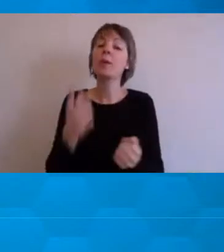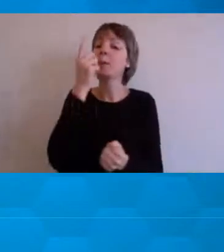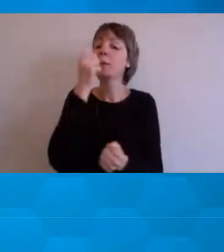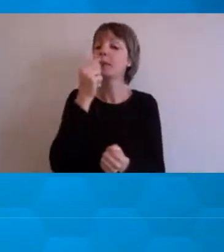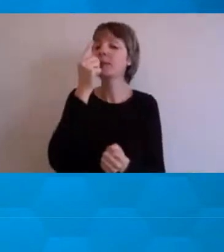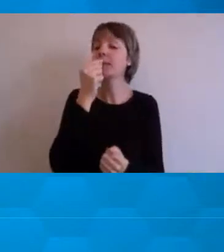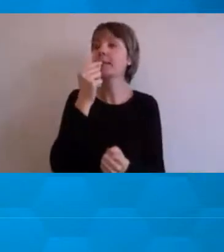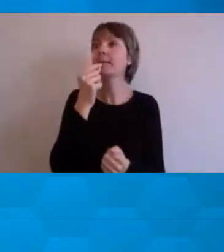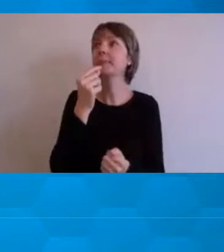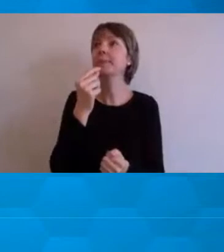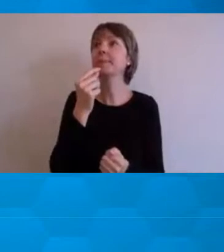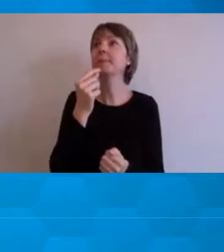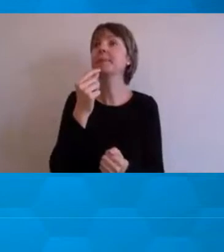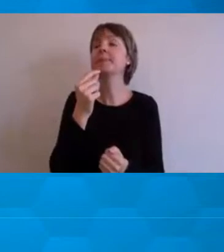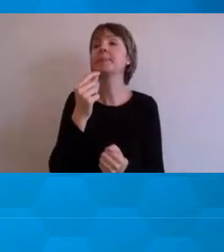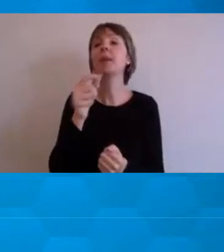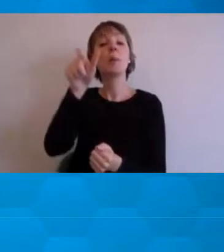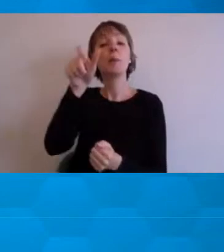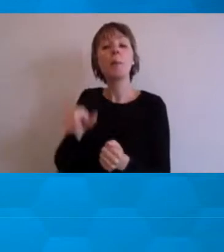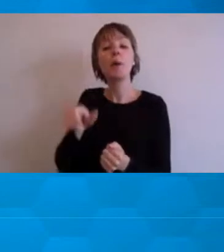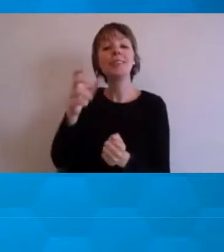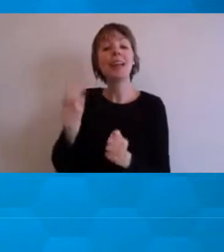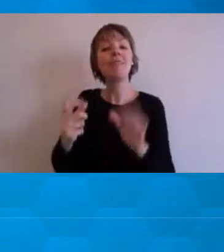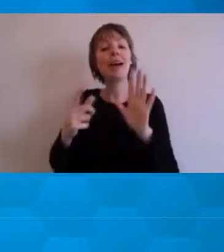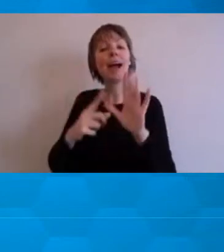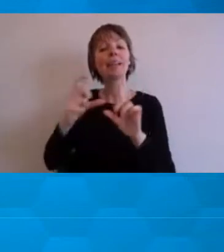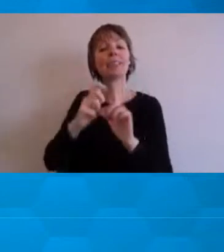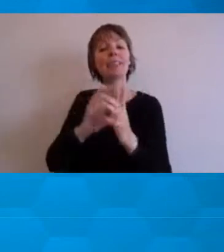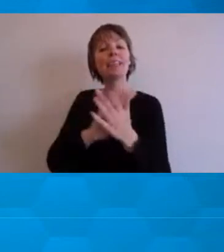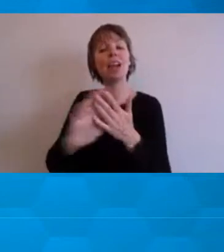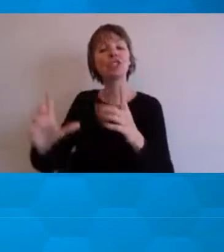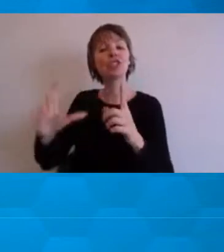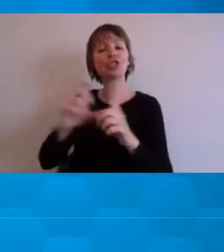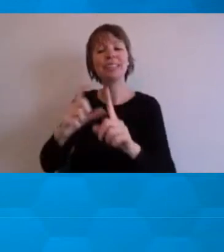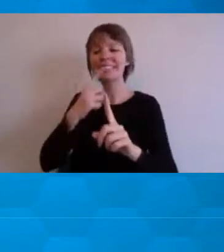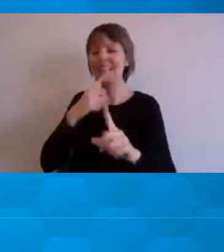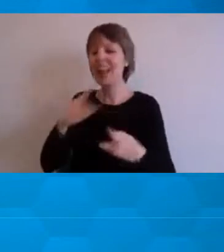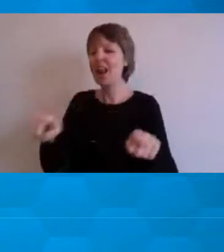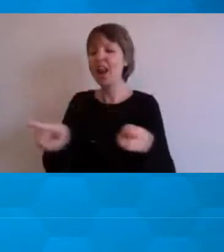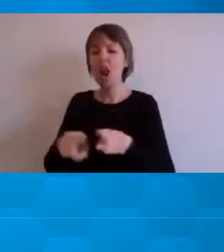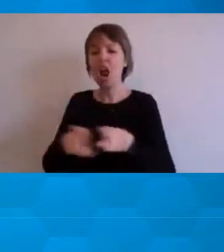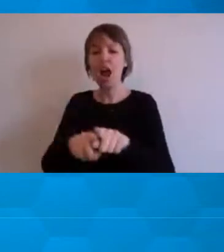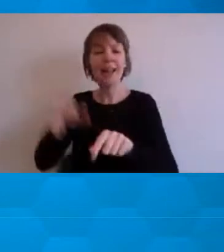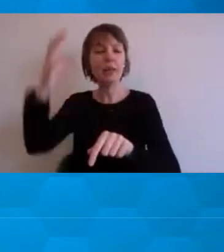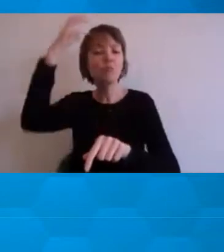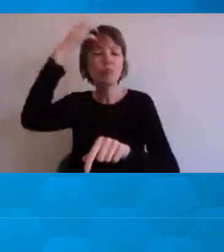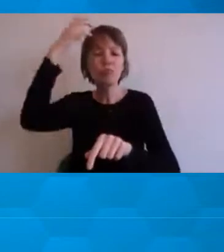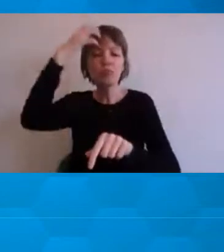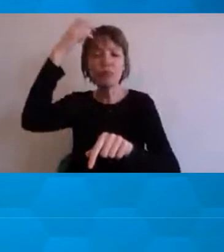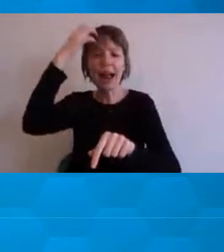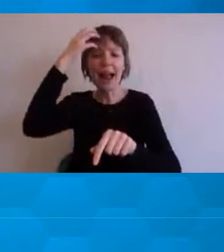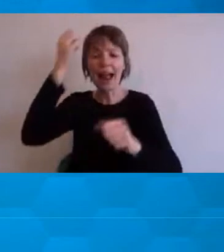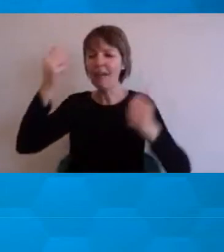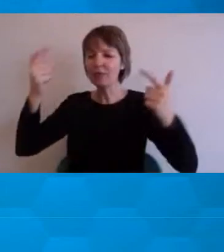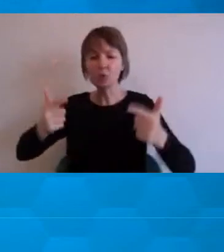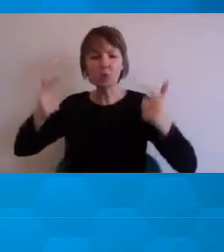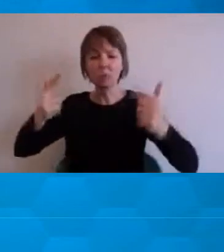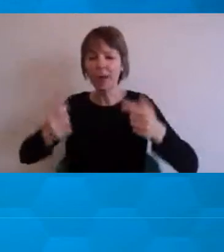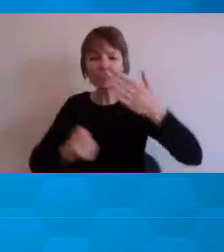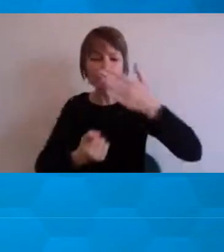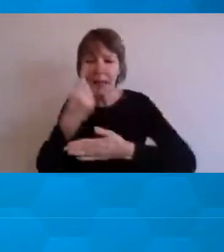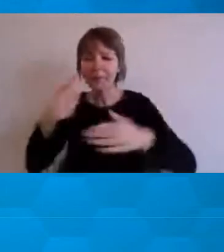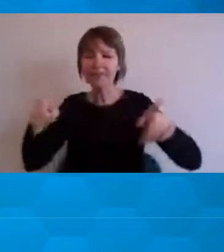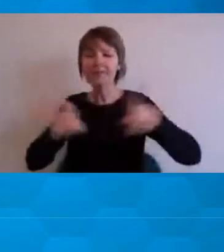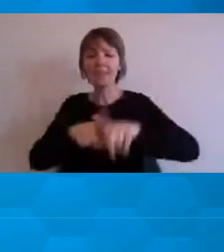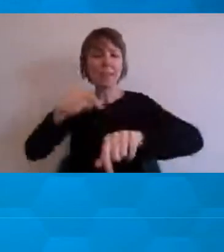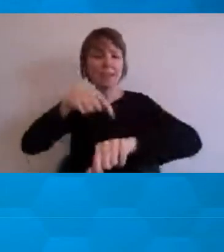I know who has ADHD said it's like I've got 20 tabs open in my head at one time. And so I